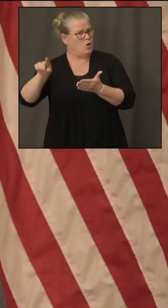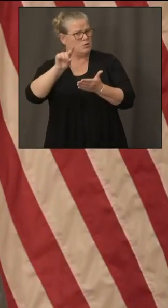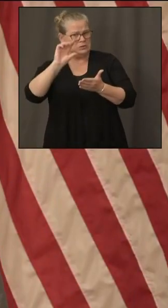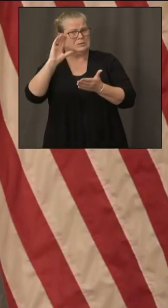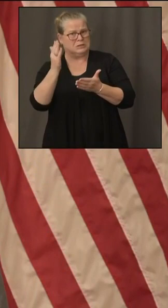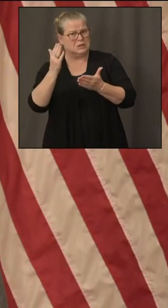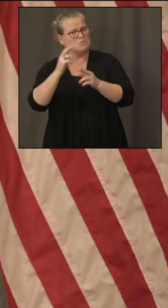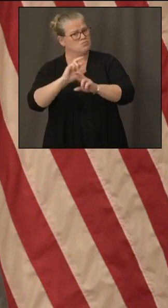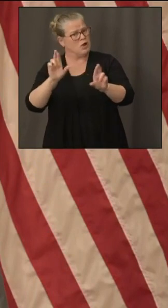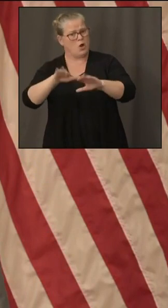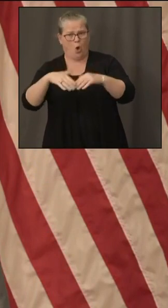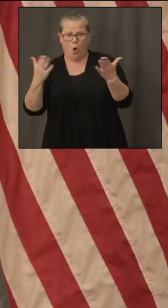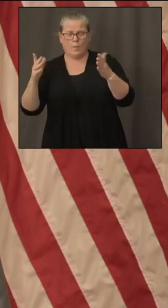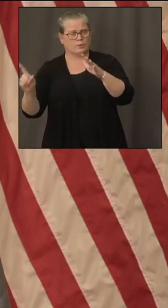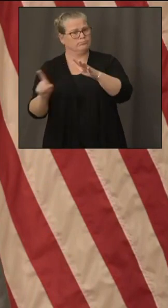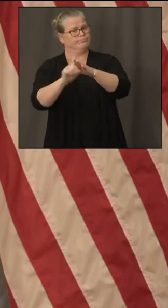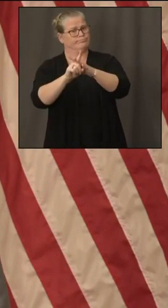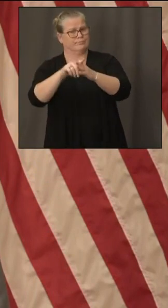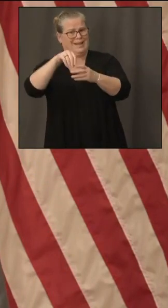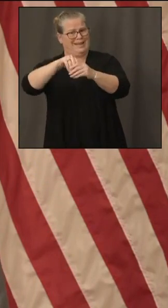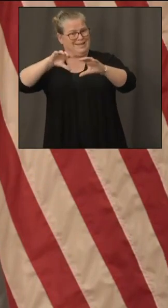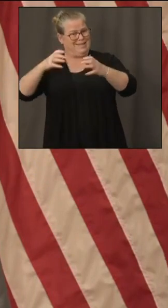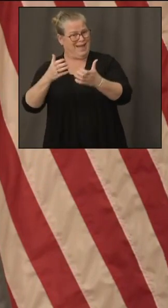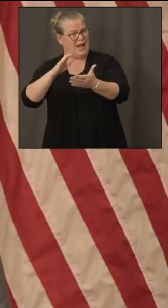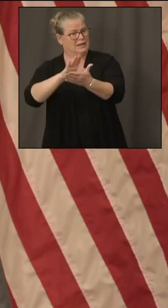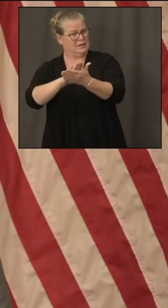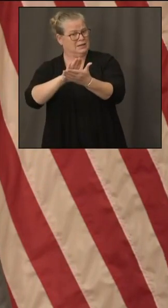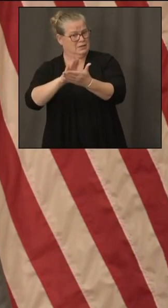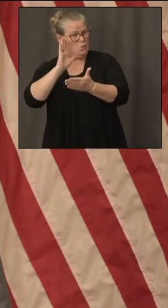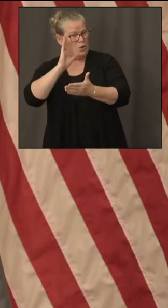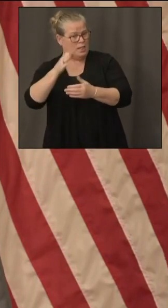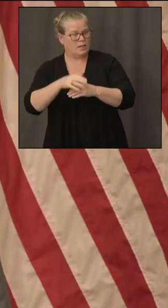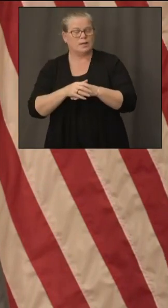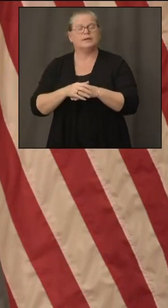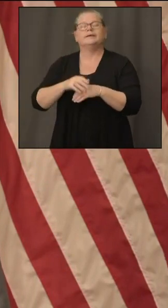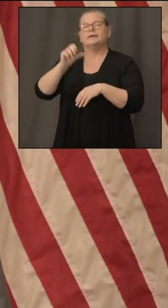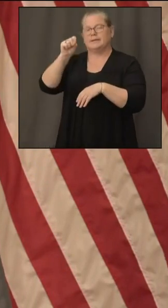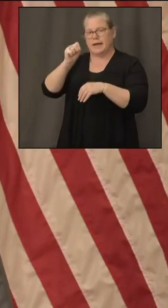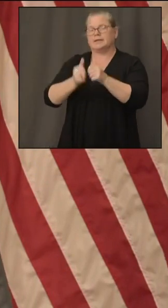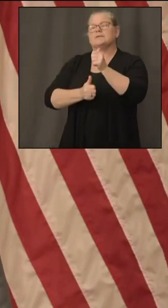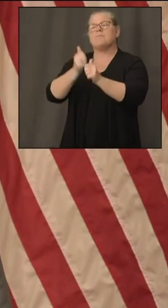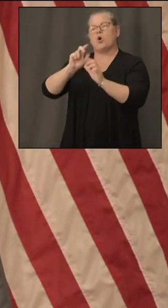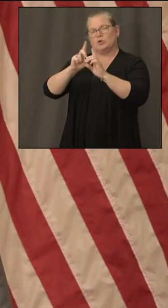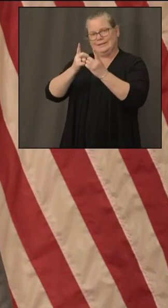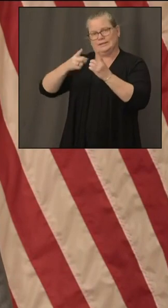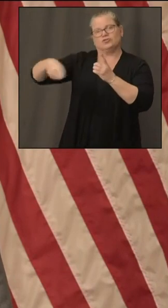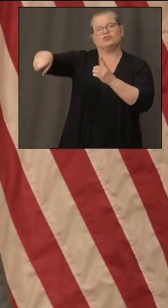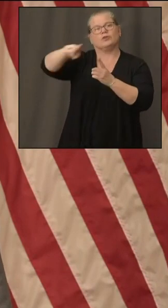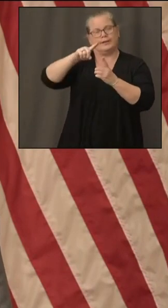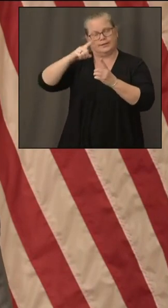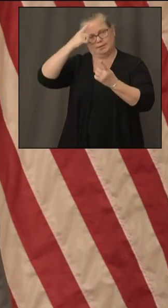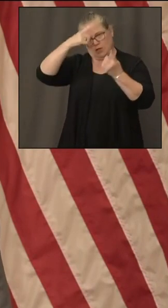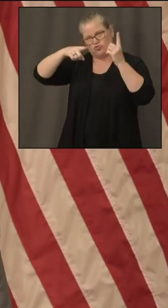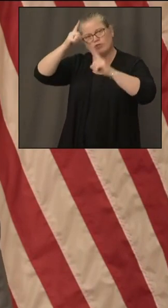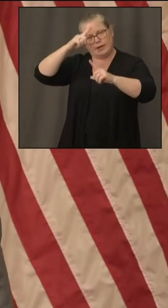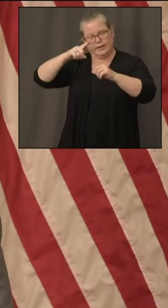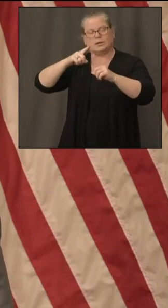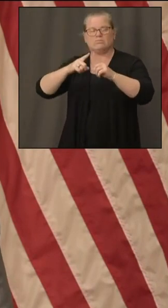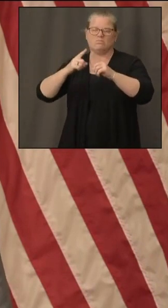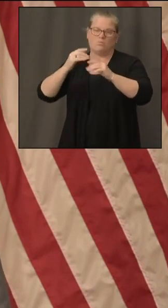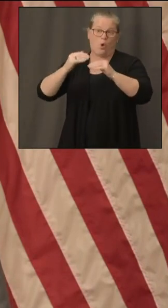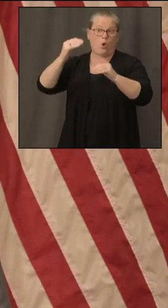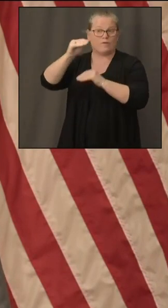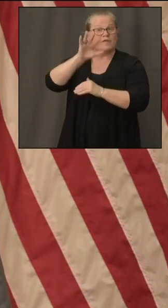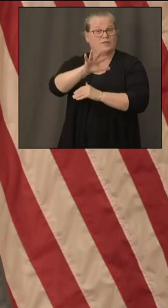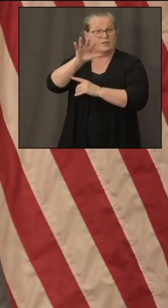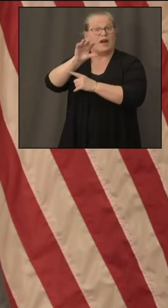come back to the state department of education and and by and large our districts agree our district leaders agree over 55 are